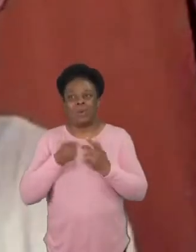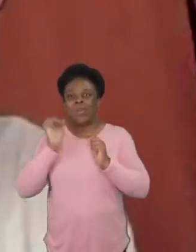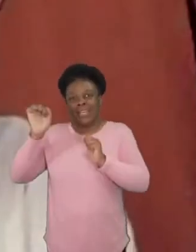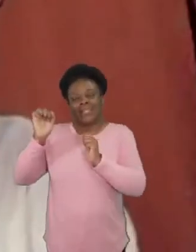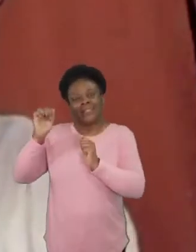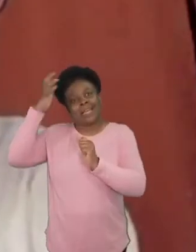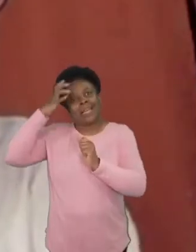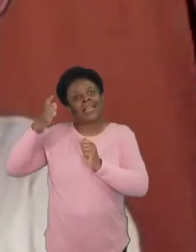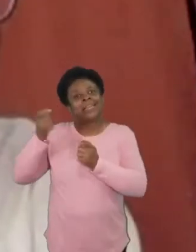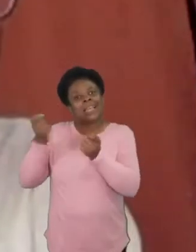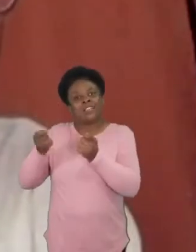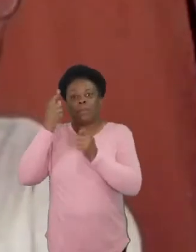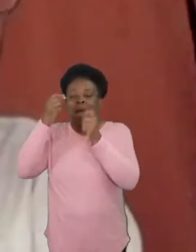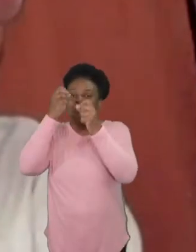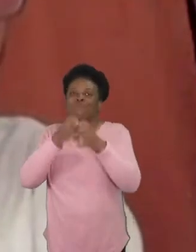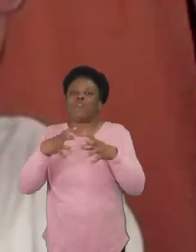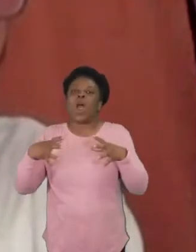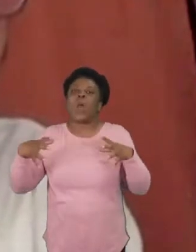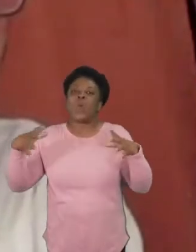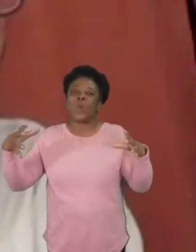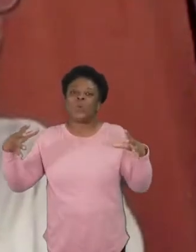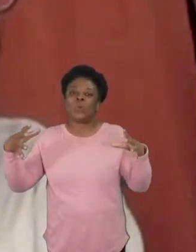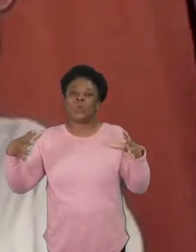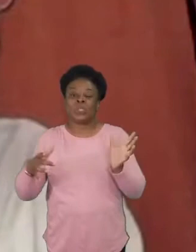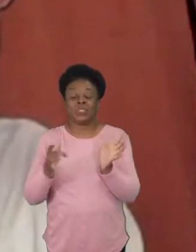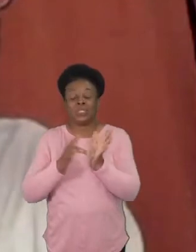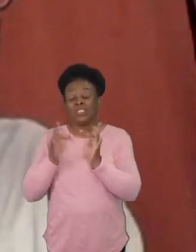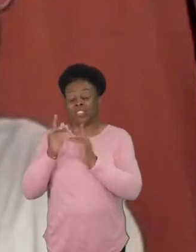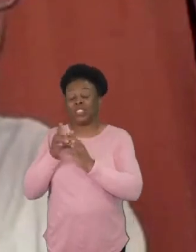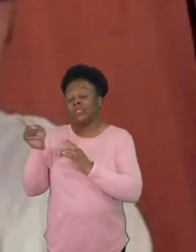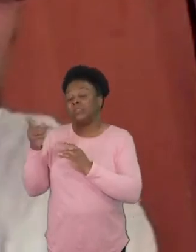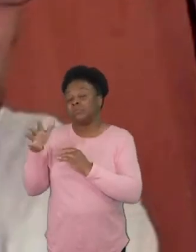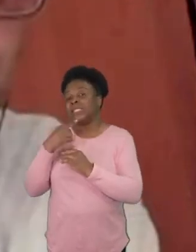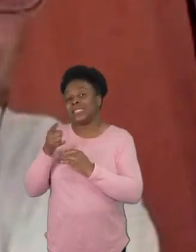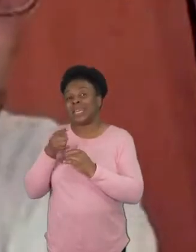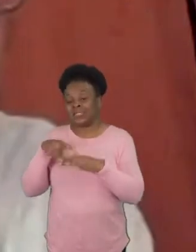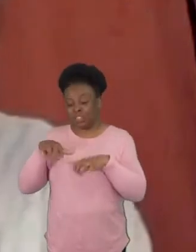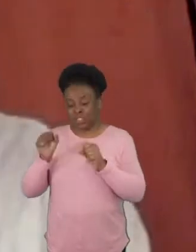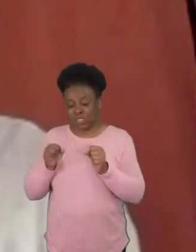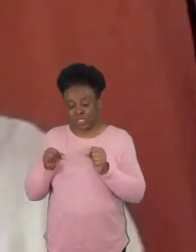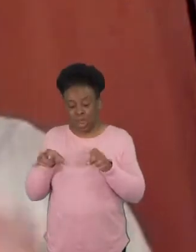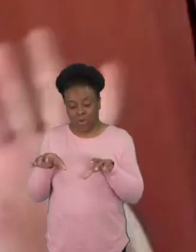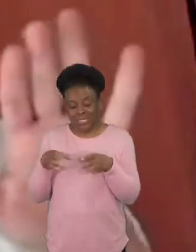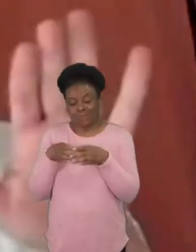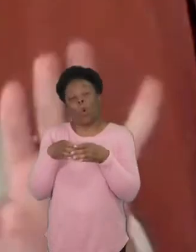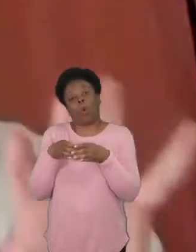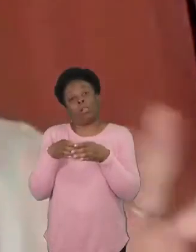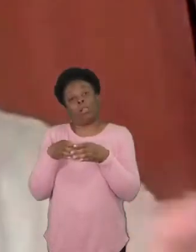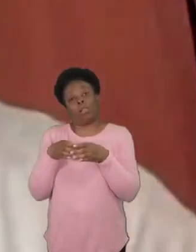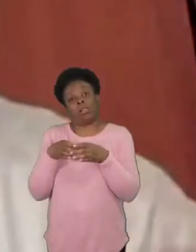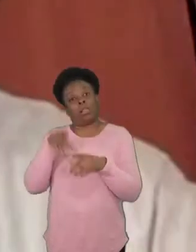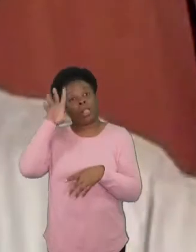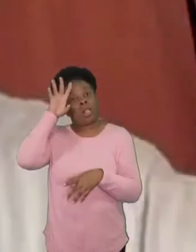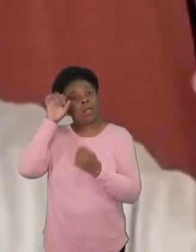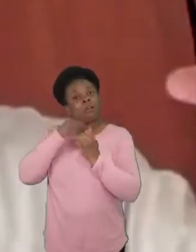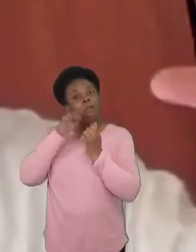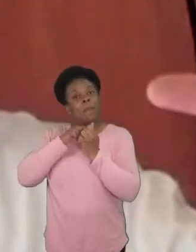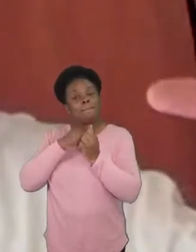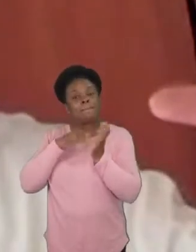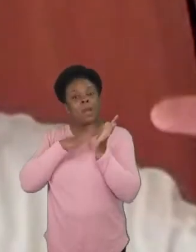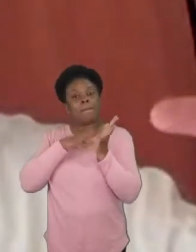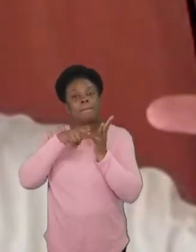think jesus often talks about it very small you know that the kingdom is like mustard seed it grows like yeast